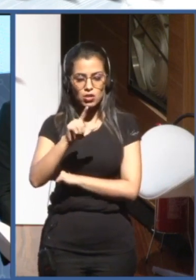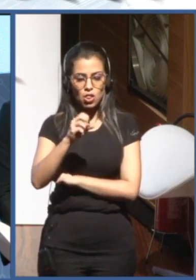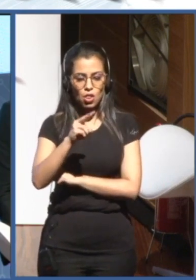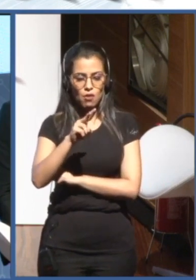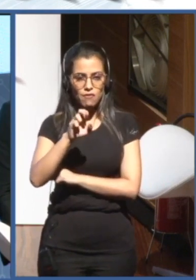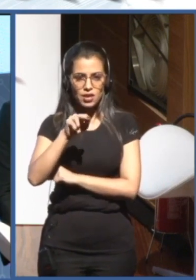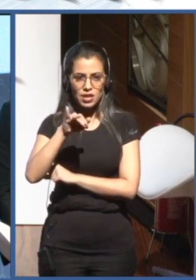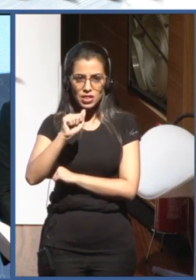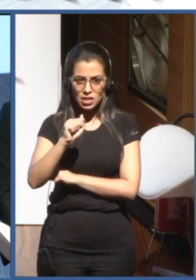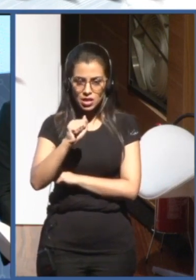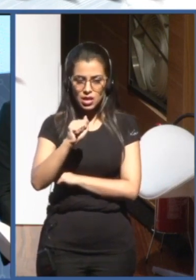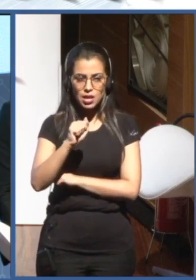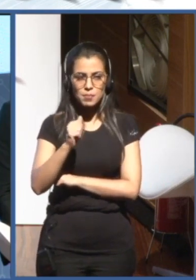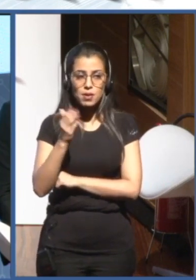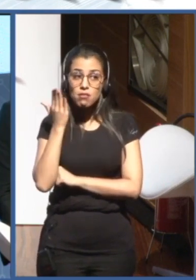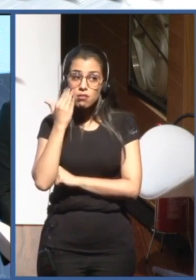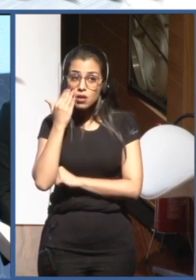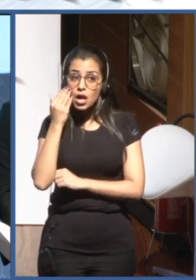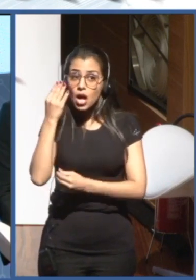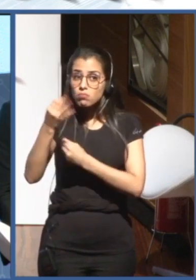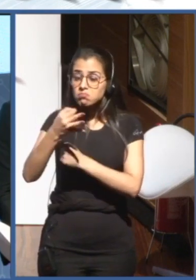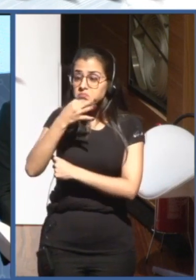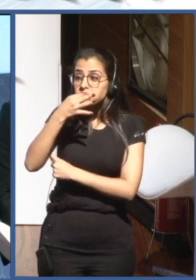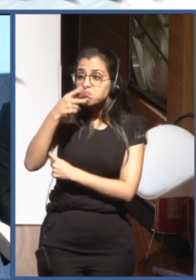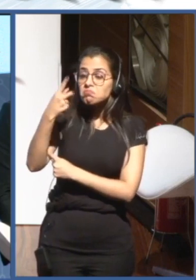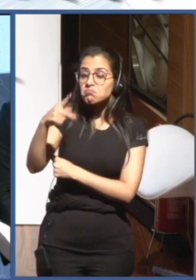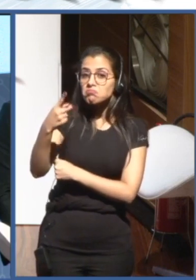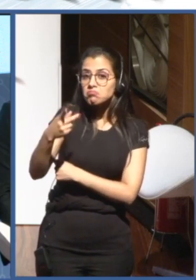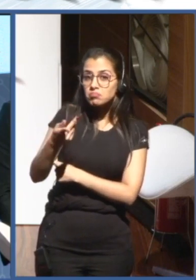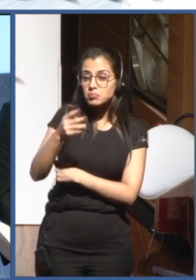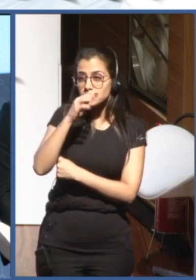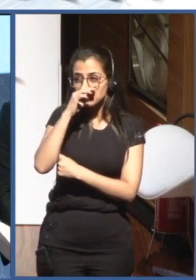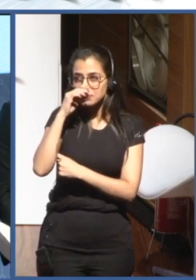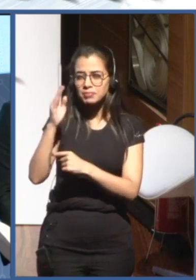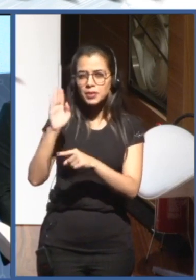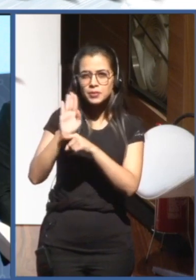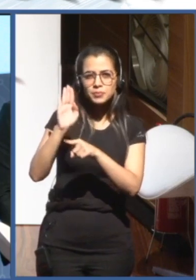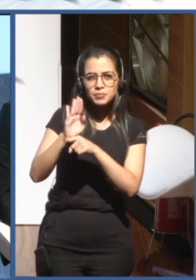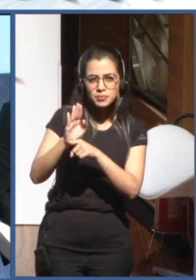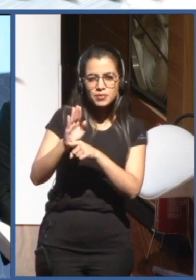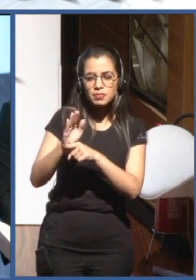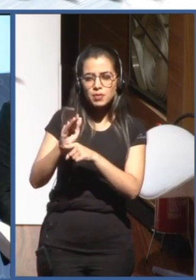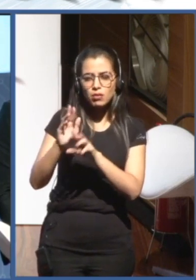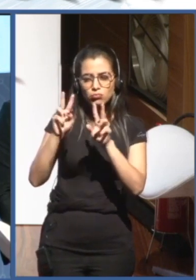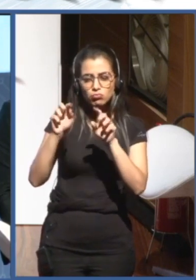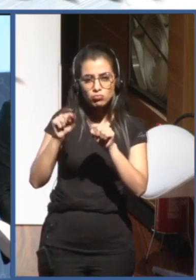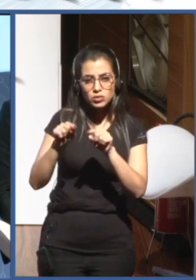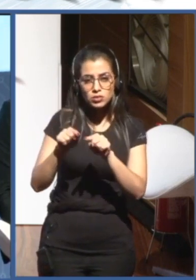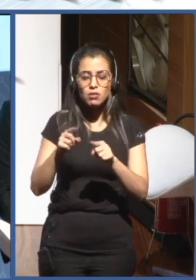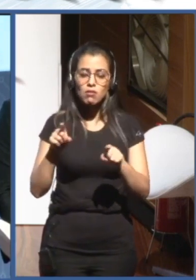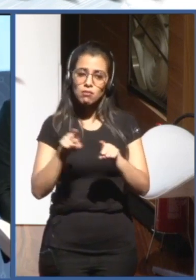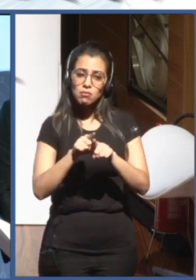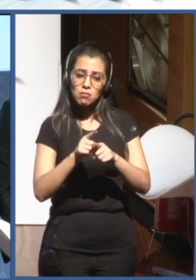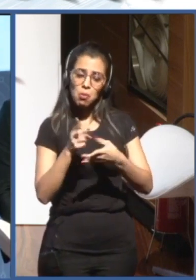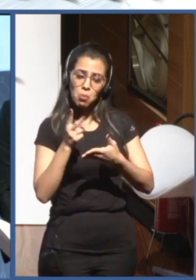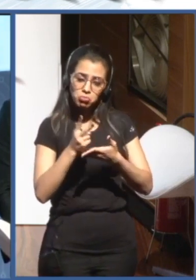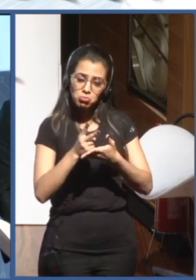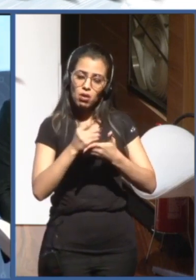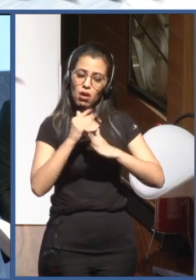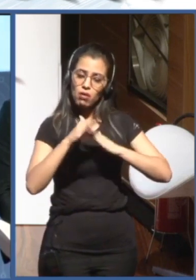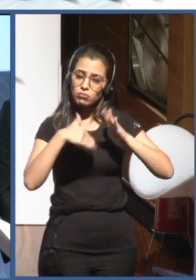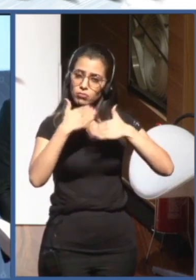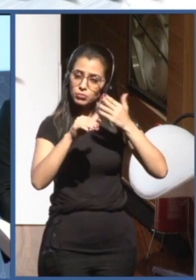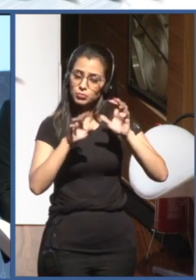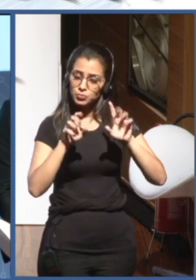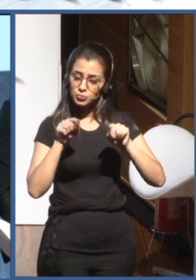observatory site. And we continue to do this going forward. I think another factor that I would mention